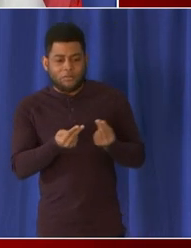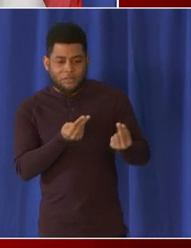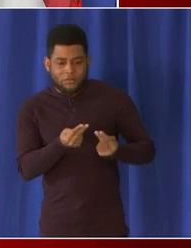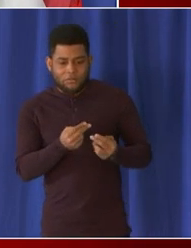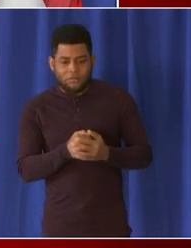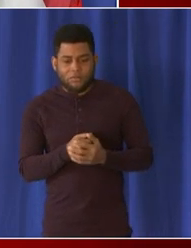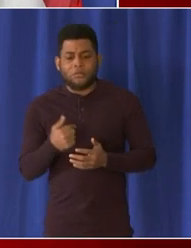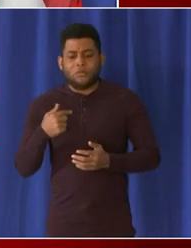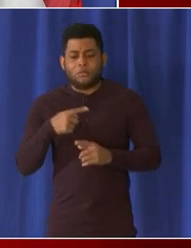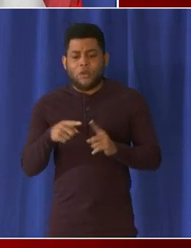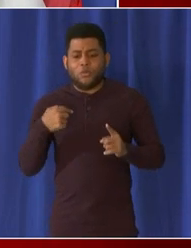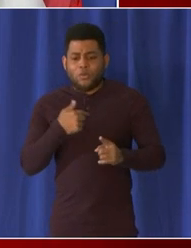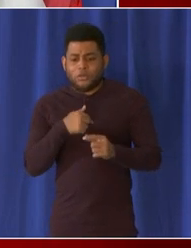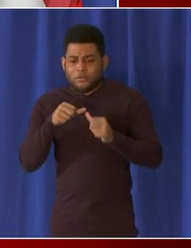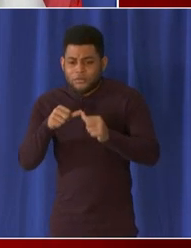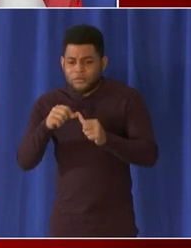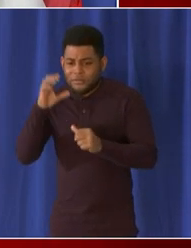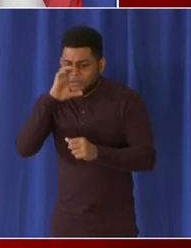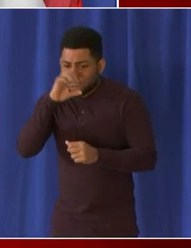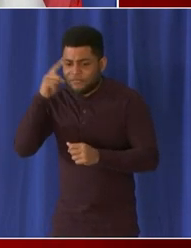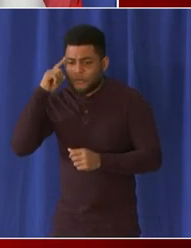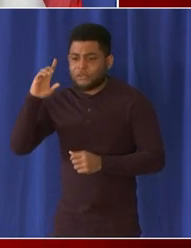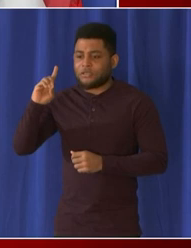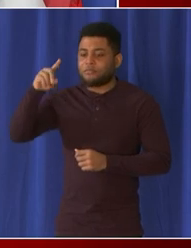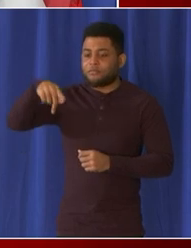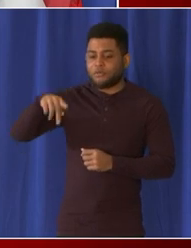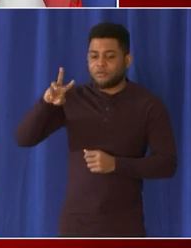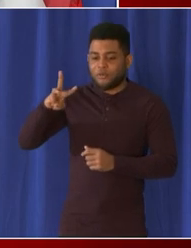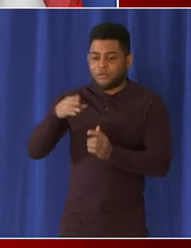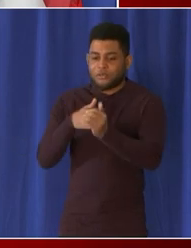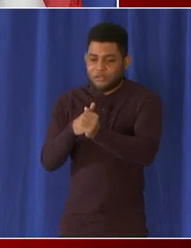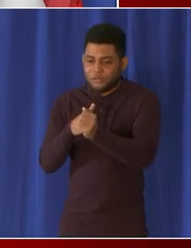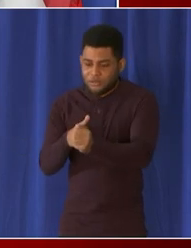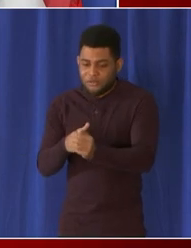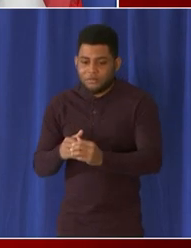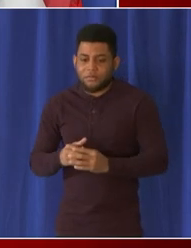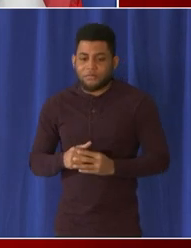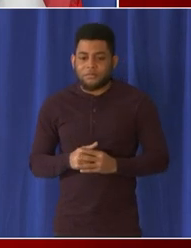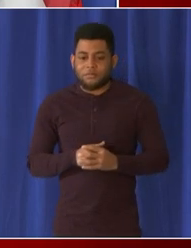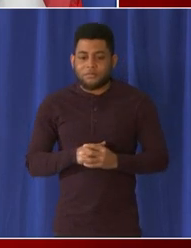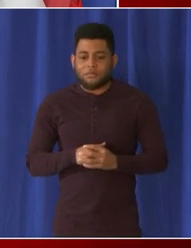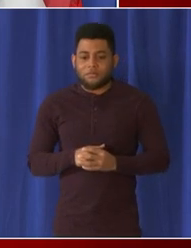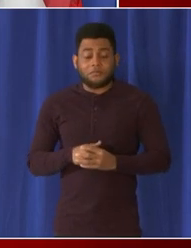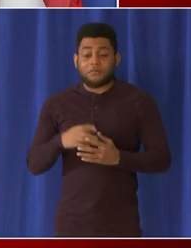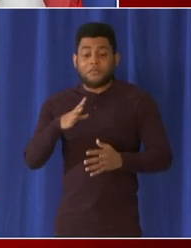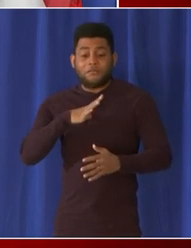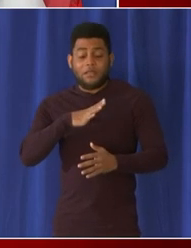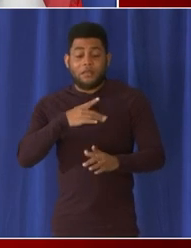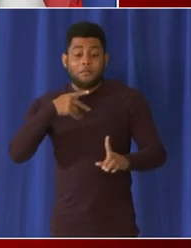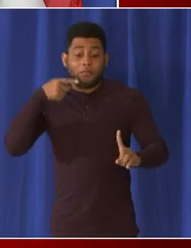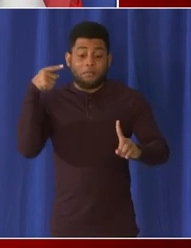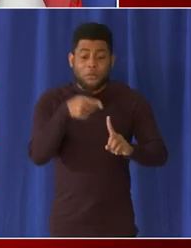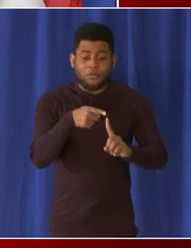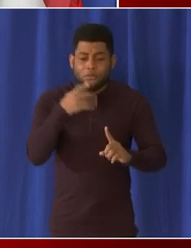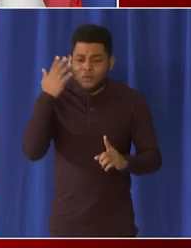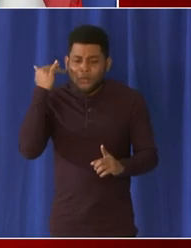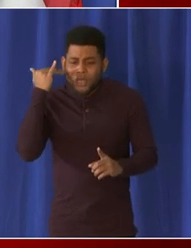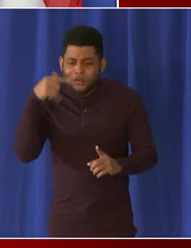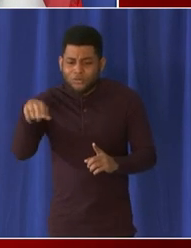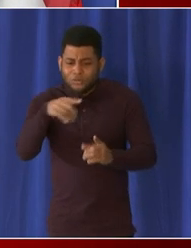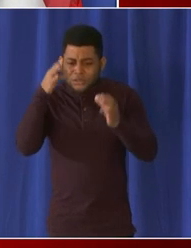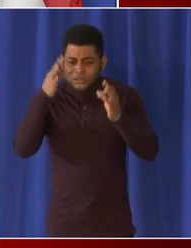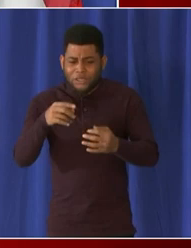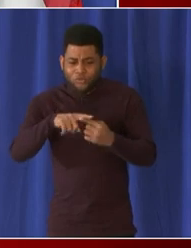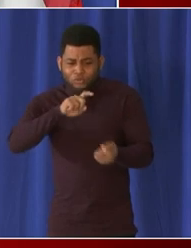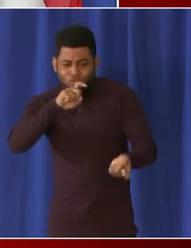we will continue to look for dpw leadership i guess on both of these the question i'm looking for is why you know why why make the